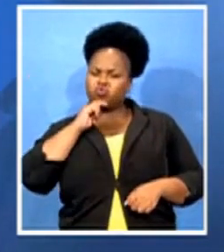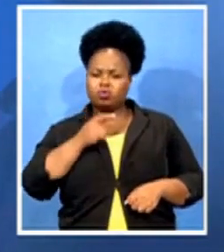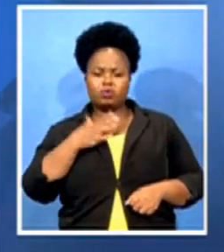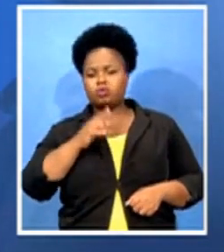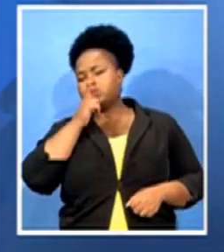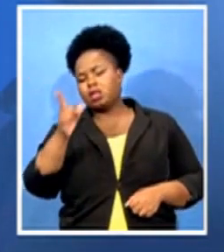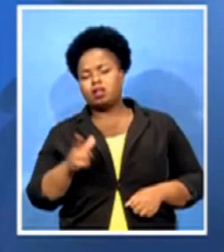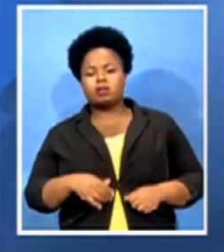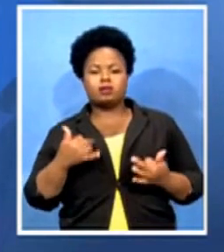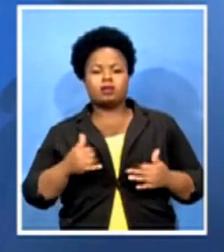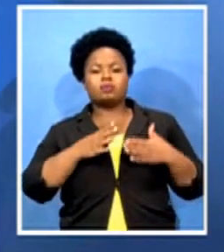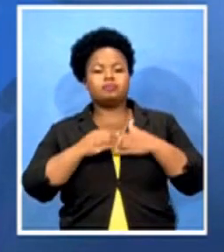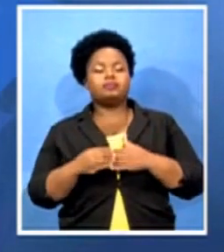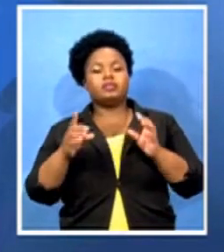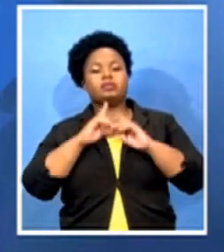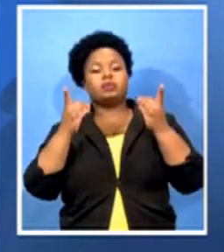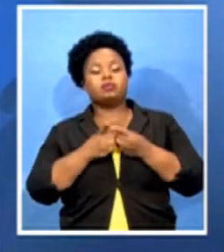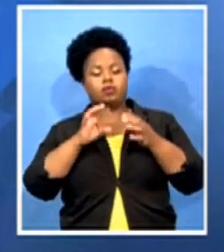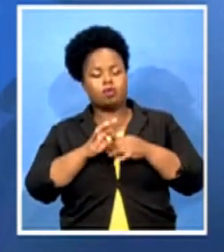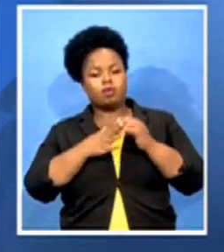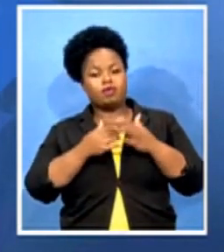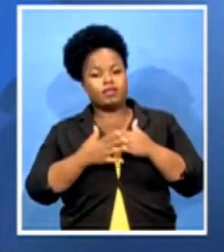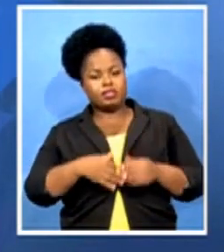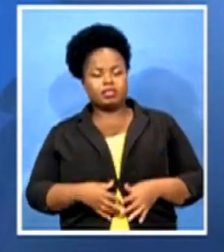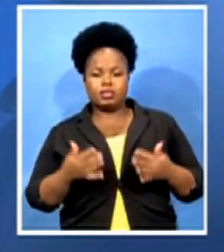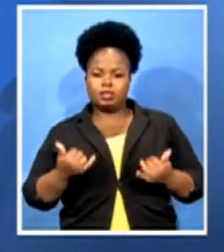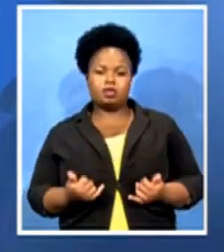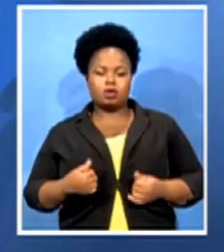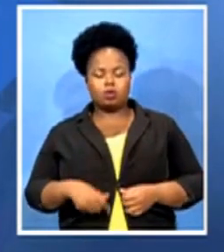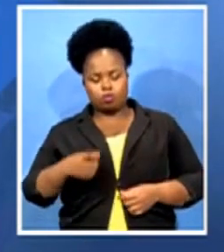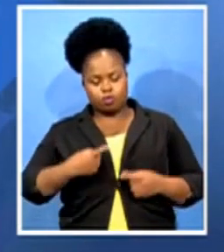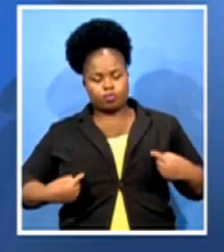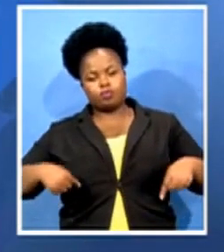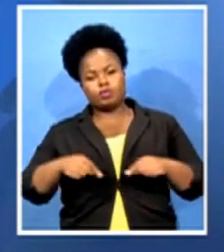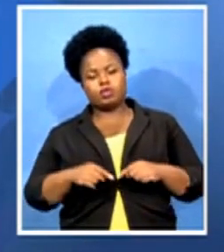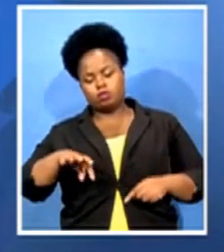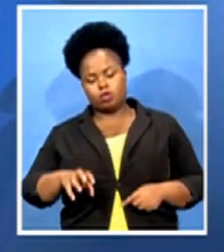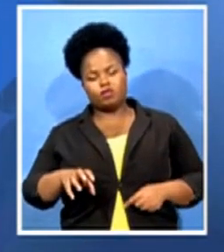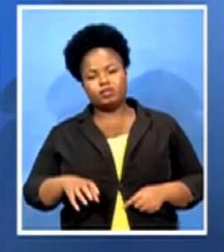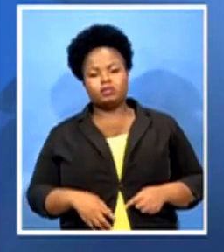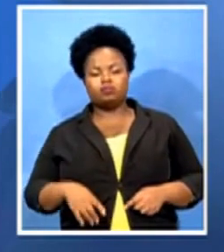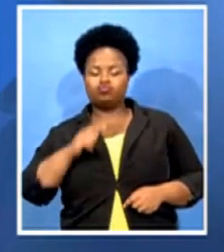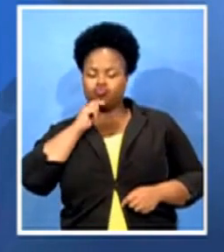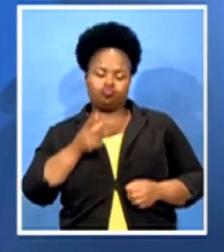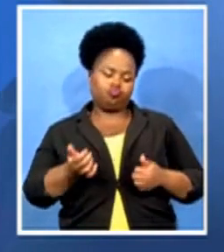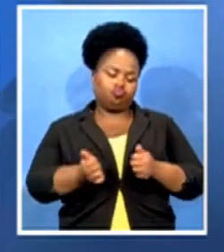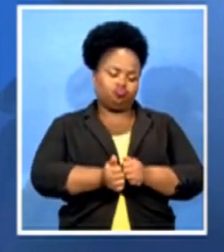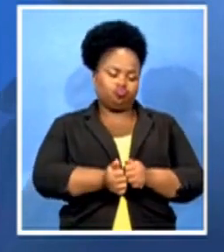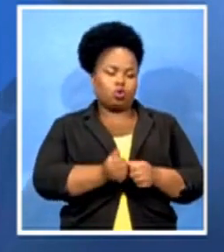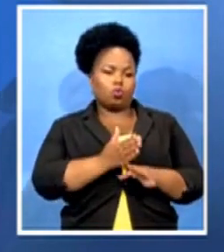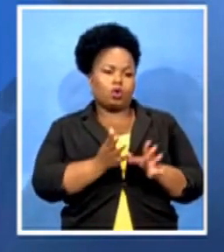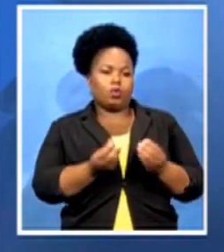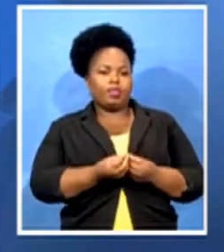of Home Affairs, we will, as a province, join them and the staff of Court Health to start